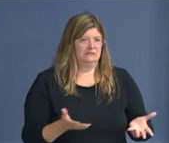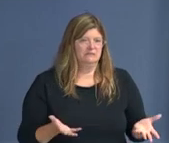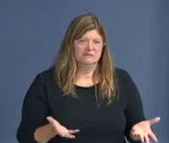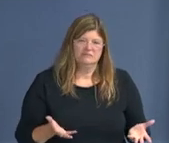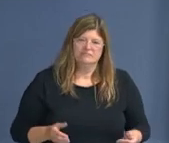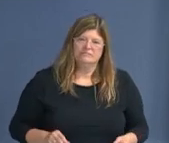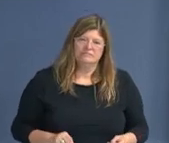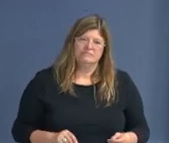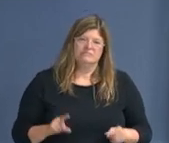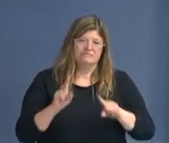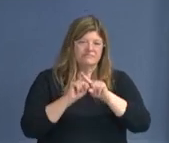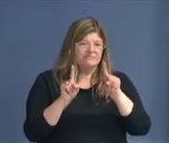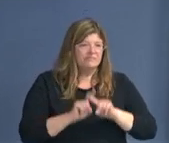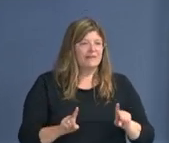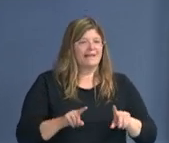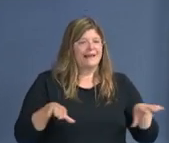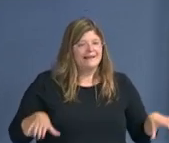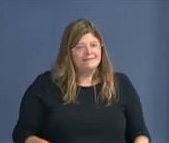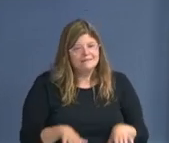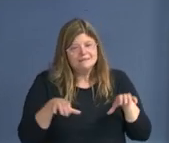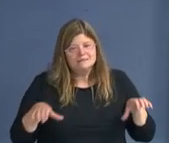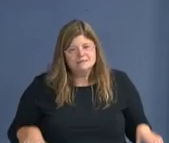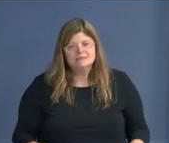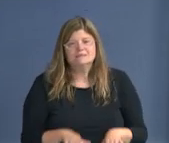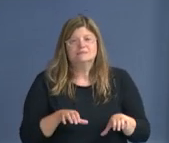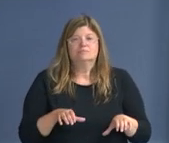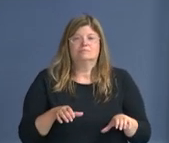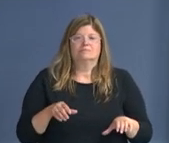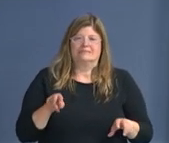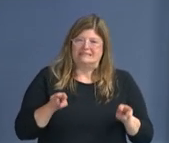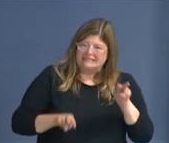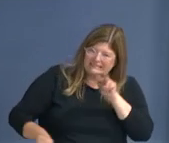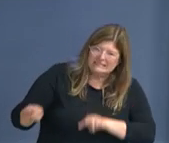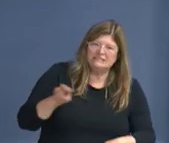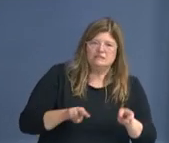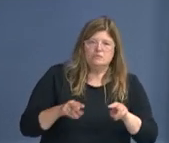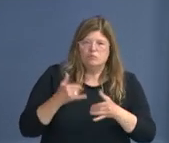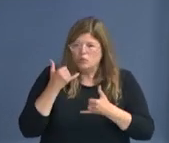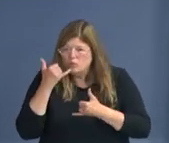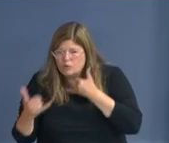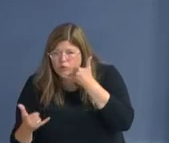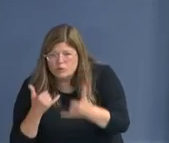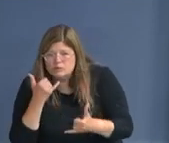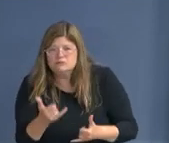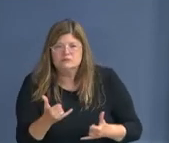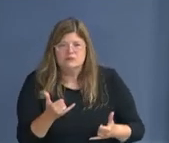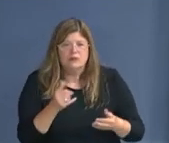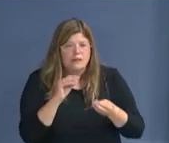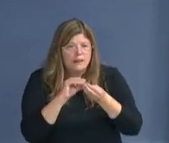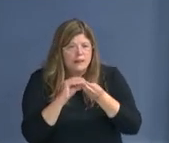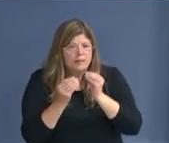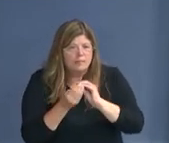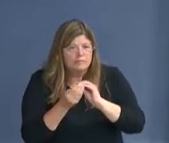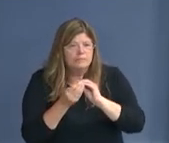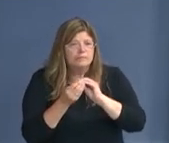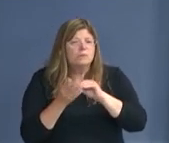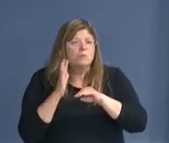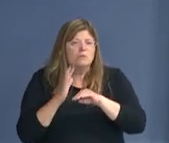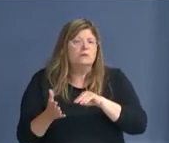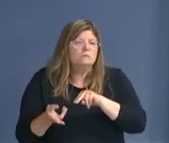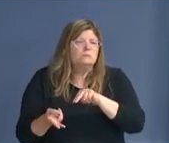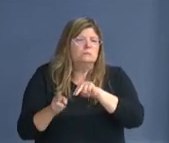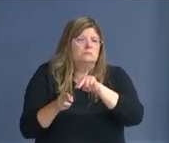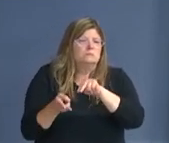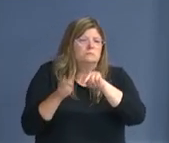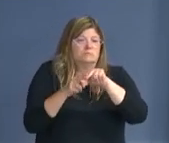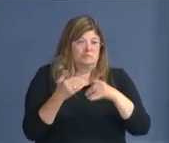activities, we see our calls for service go up each and every year. This week, just as one example, we